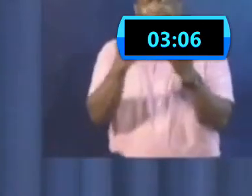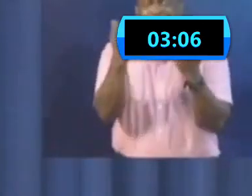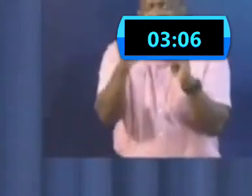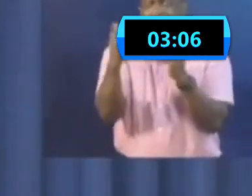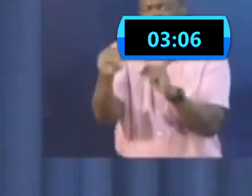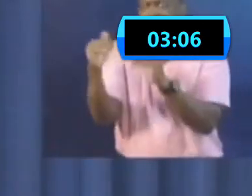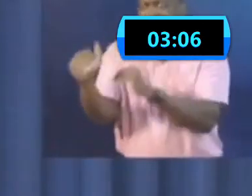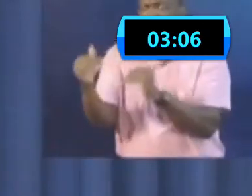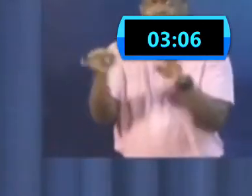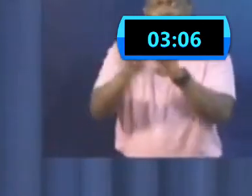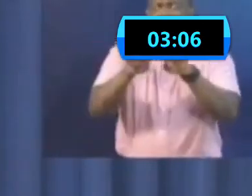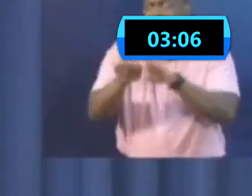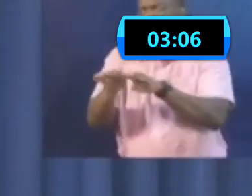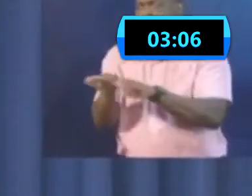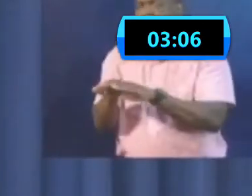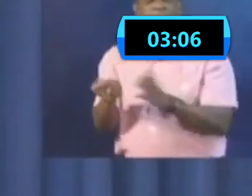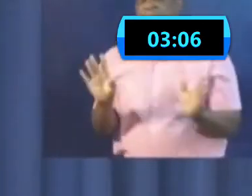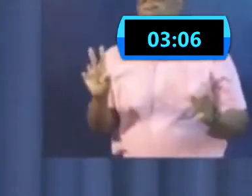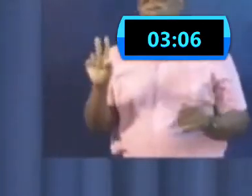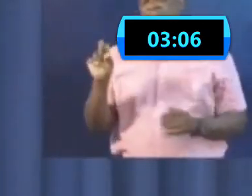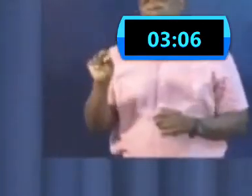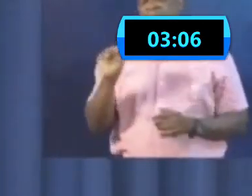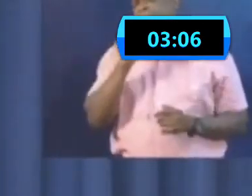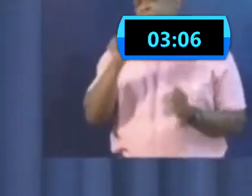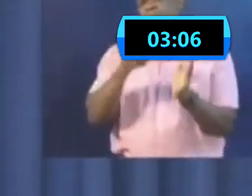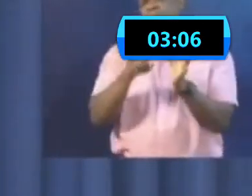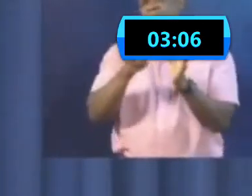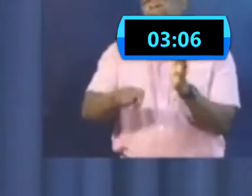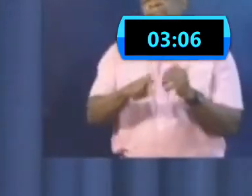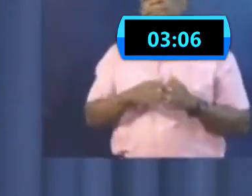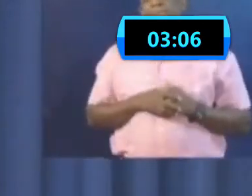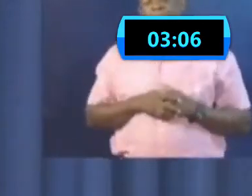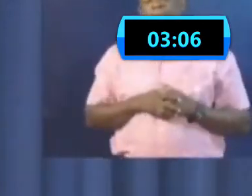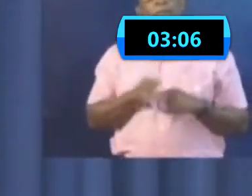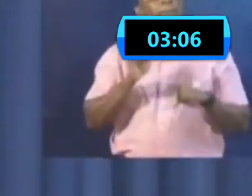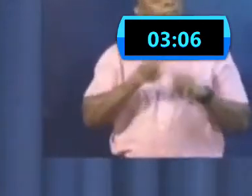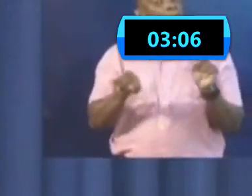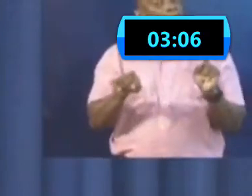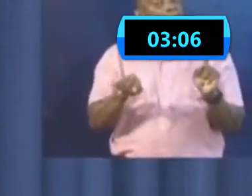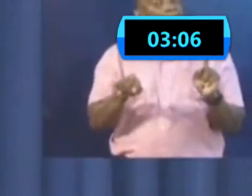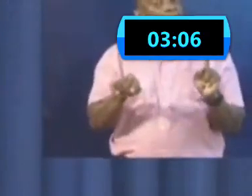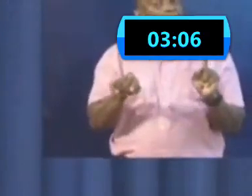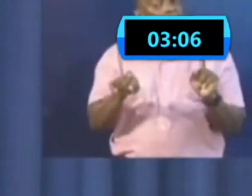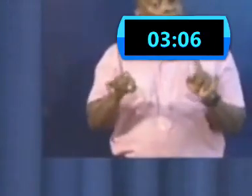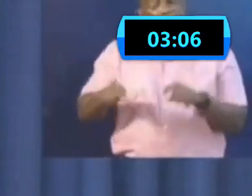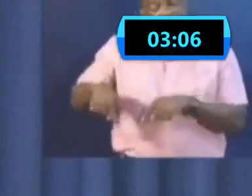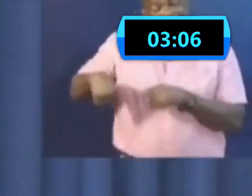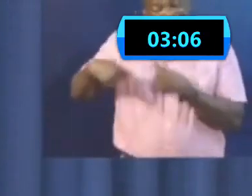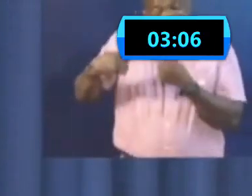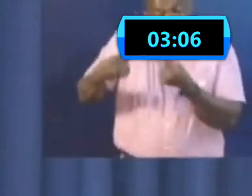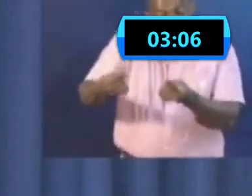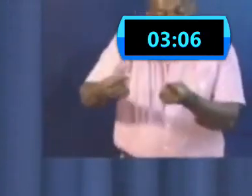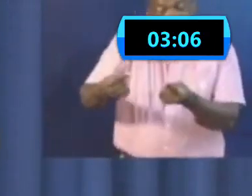stay on the pathway of the things we said we will do